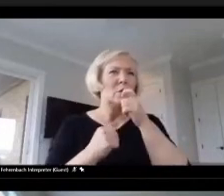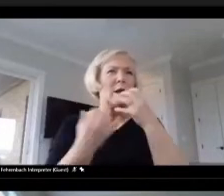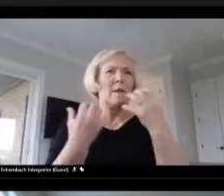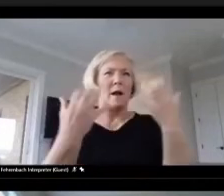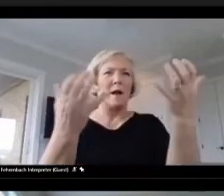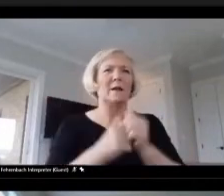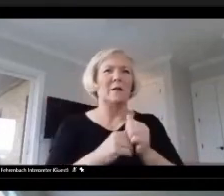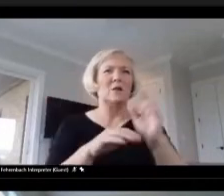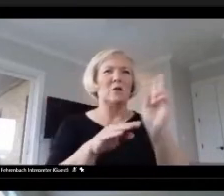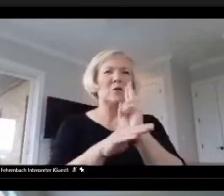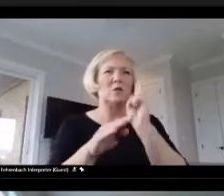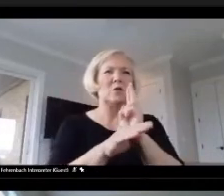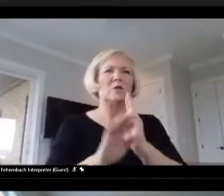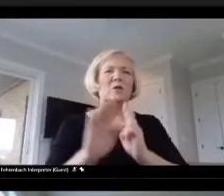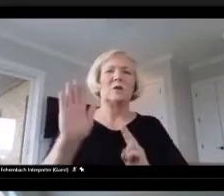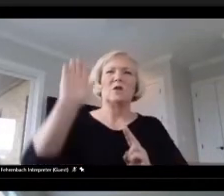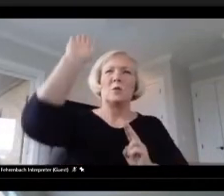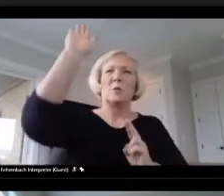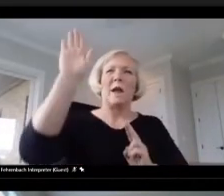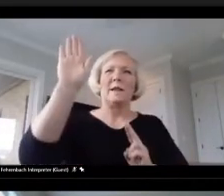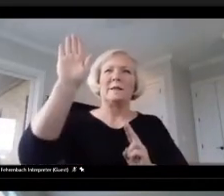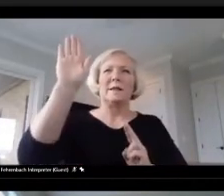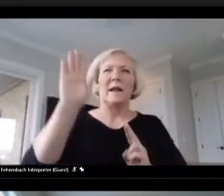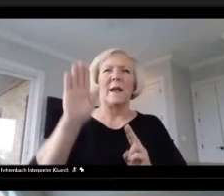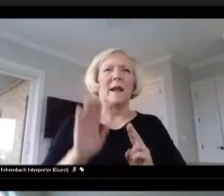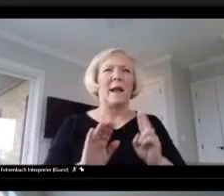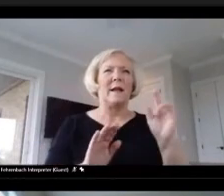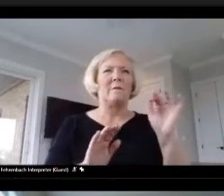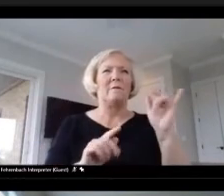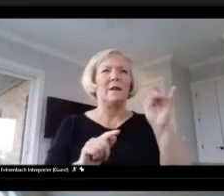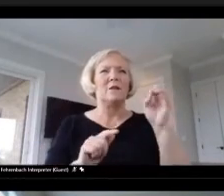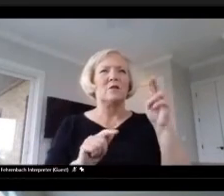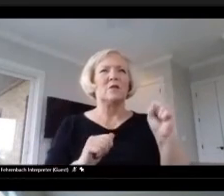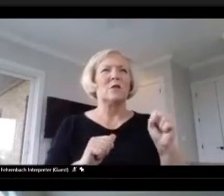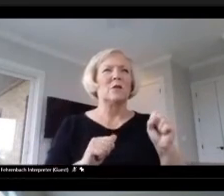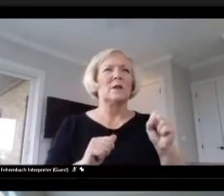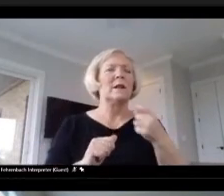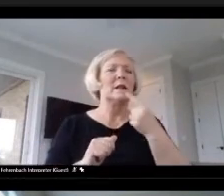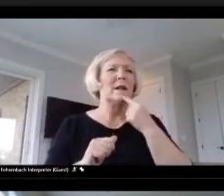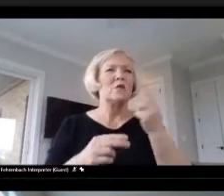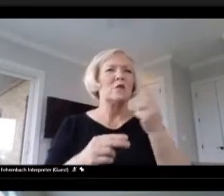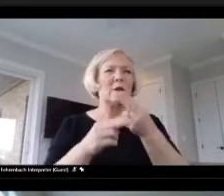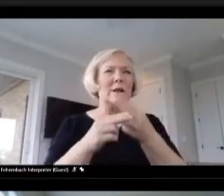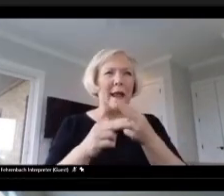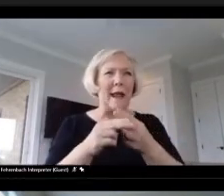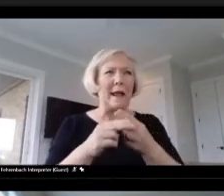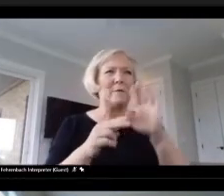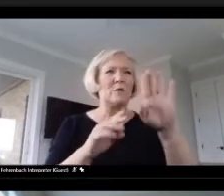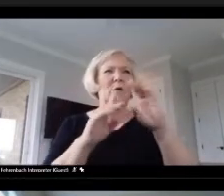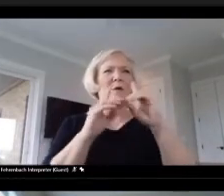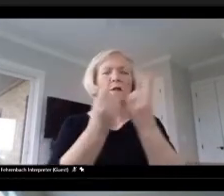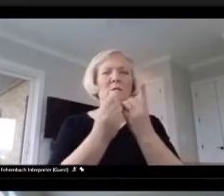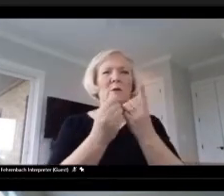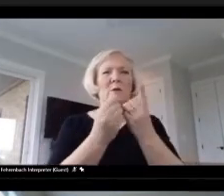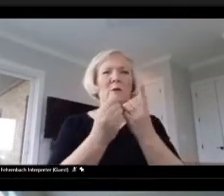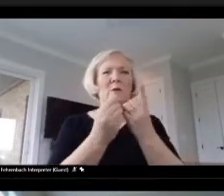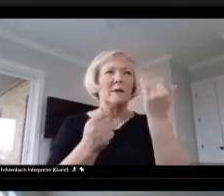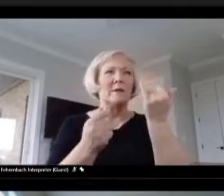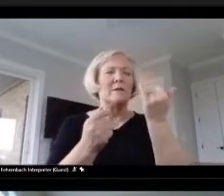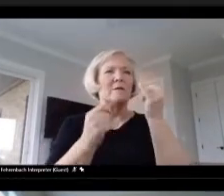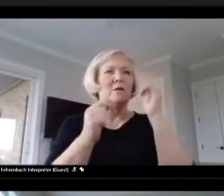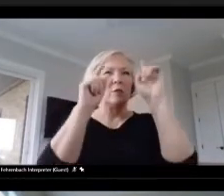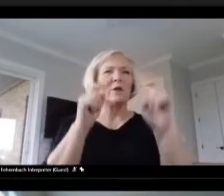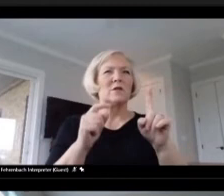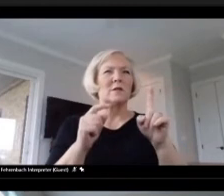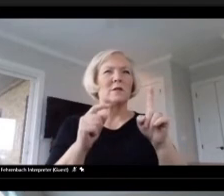then you can unmute. Tell us your name in your district who the question is for and whether it's for the whole group or if you just want to direct it on an